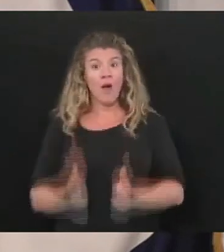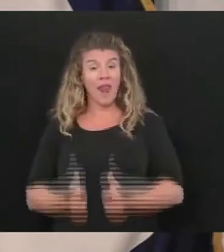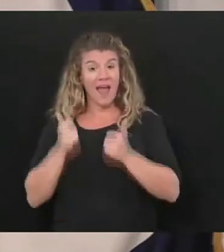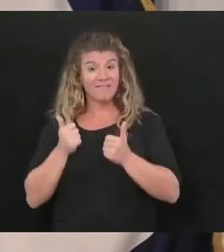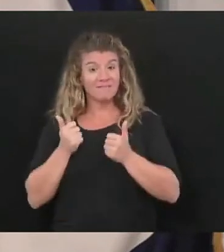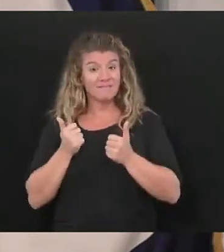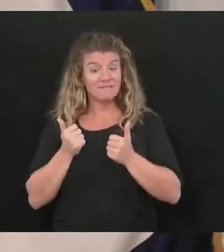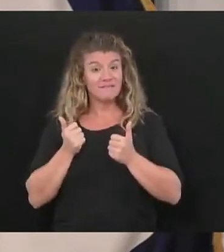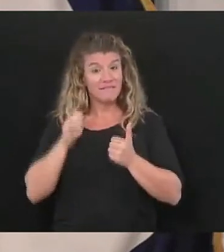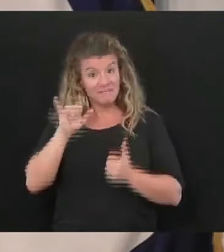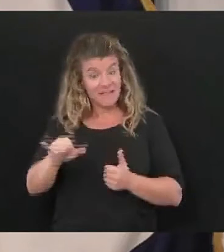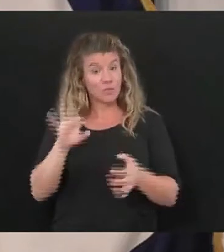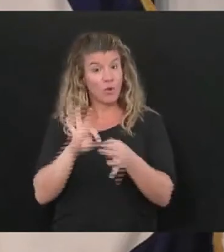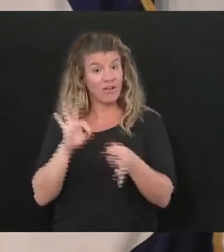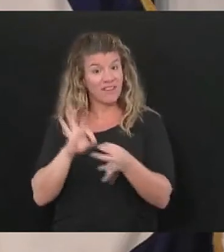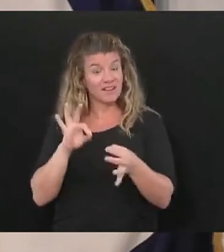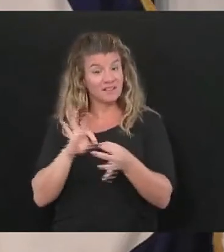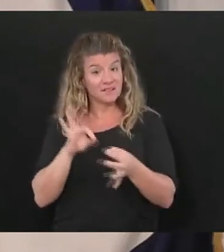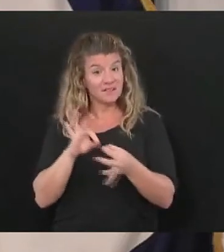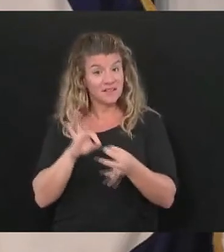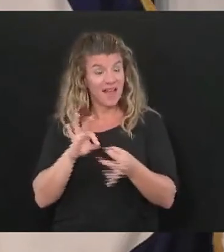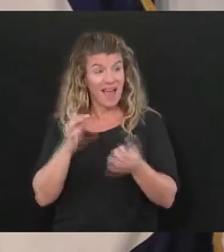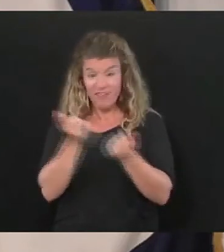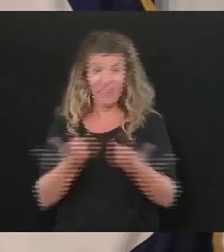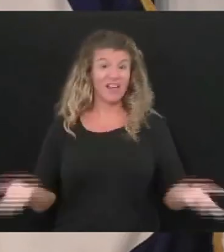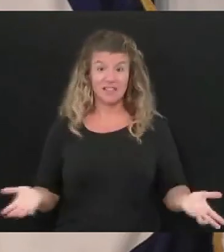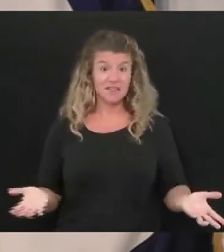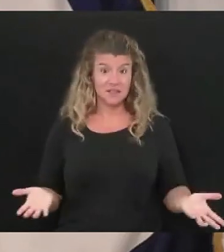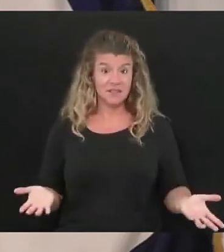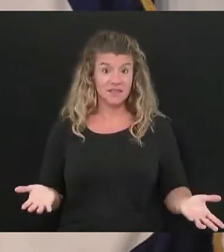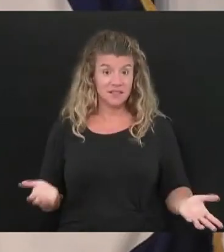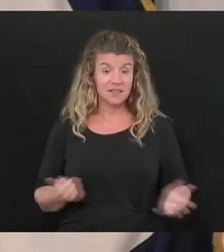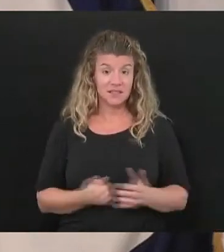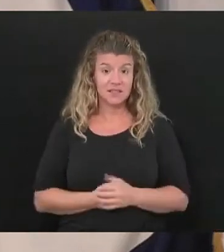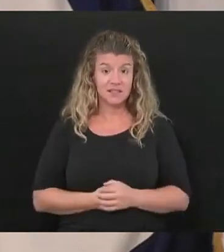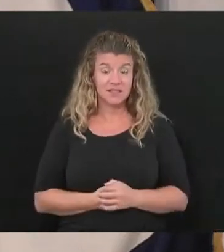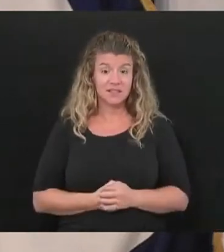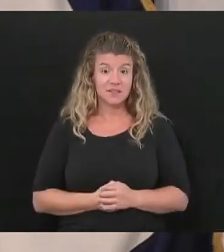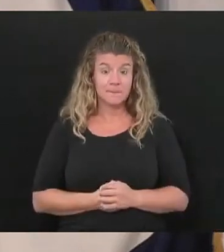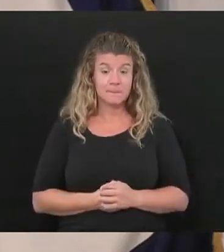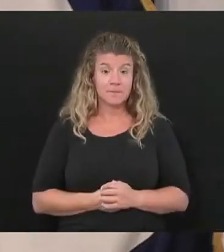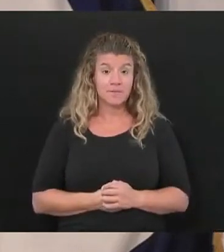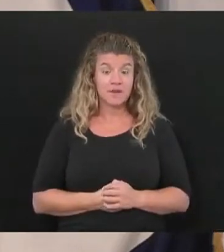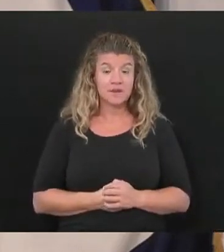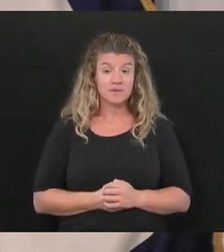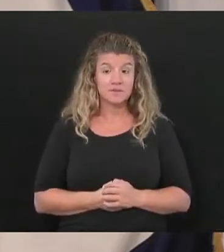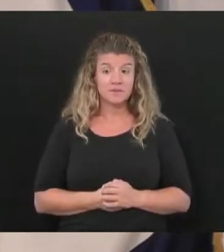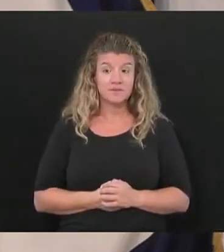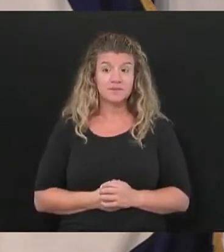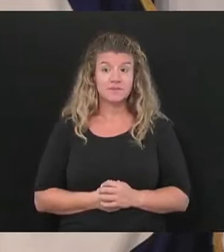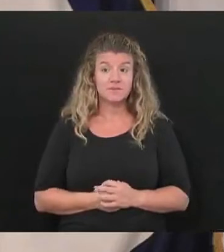worth for crying out loud it's worth everything and so at the end of the day